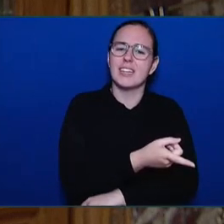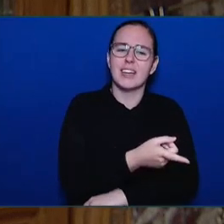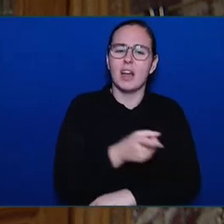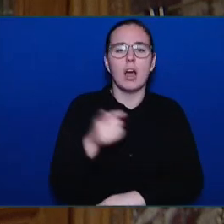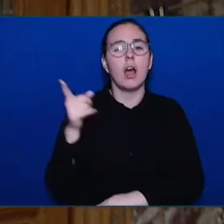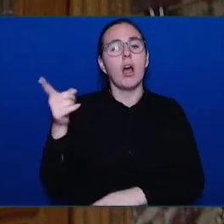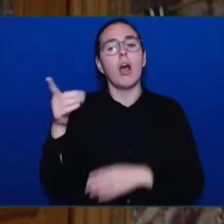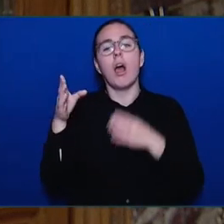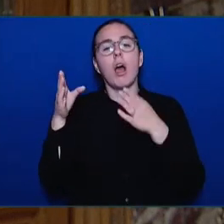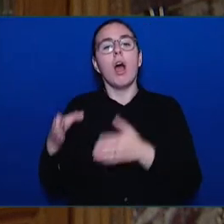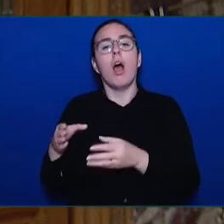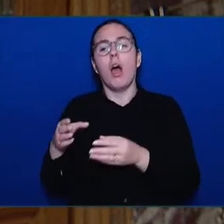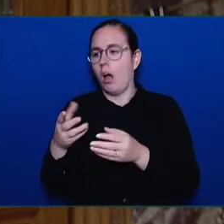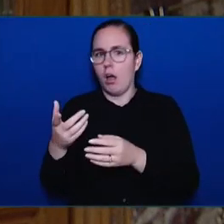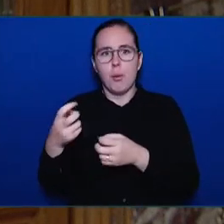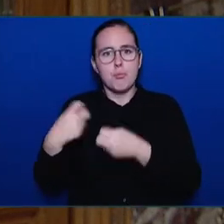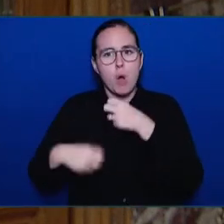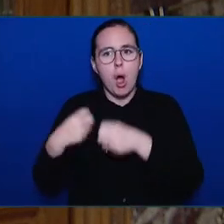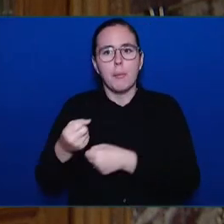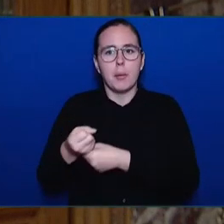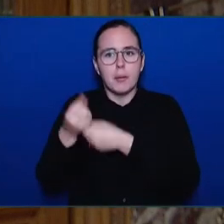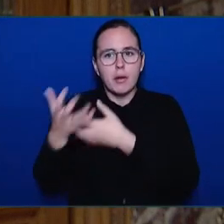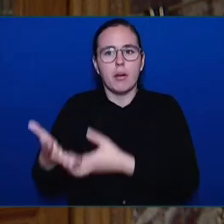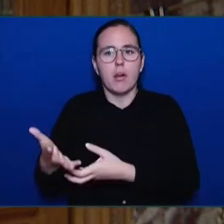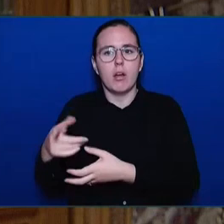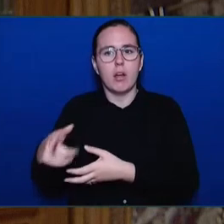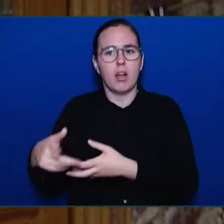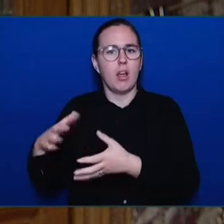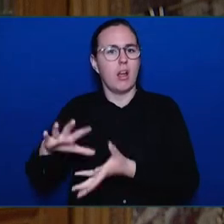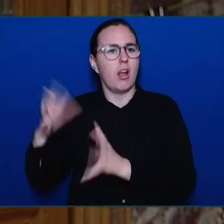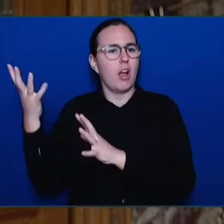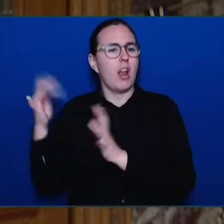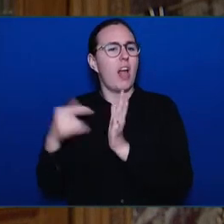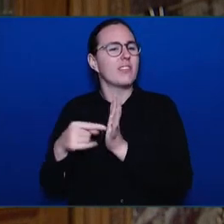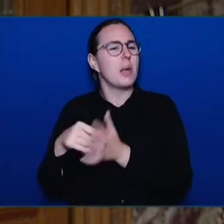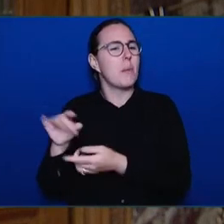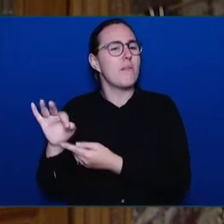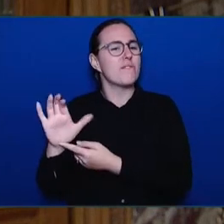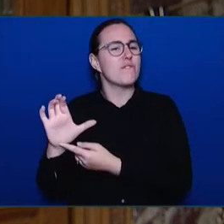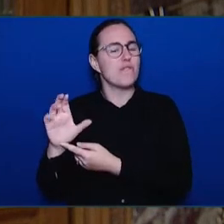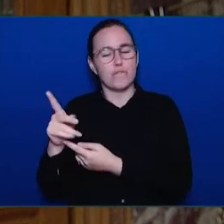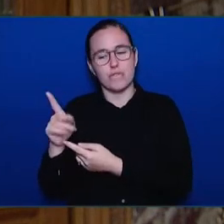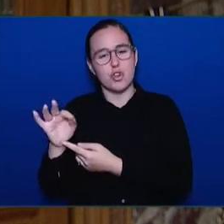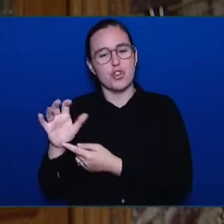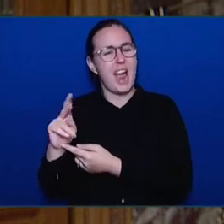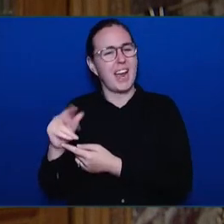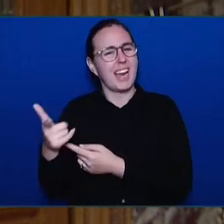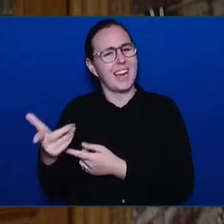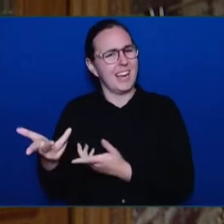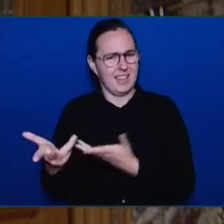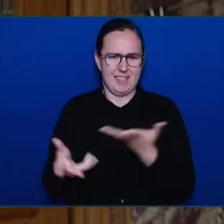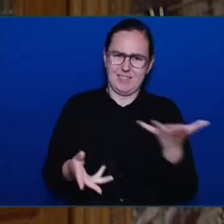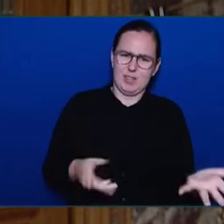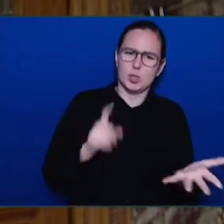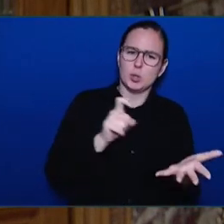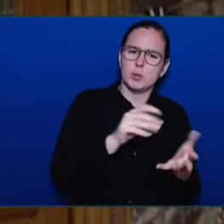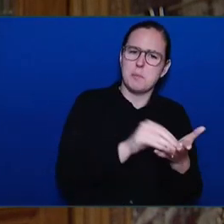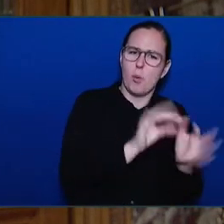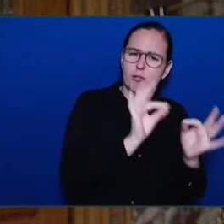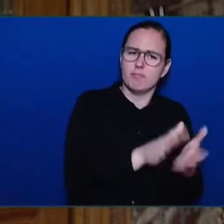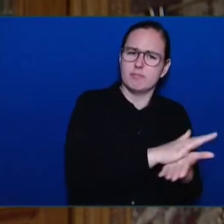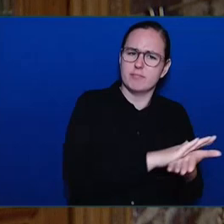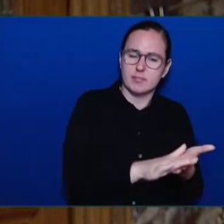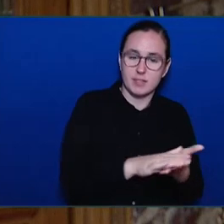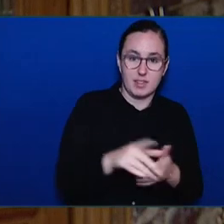not rely on a panel of 13 people, 12 of them bankers, to guide its decision-making. It would look to the solution-makers